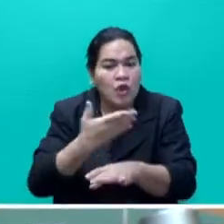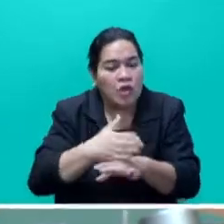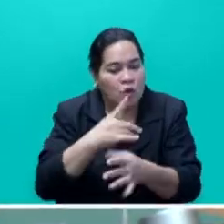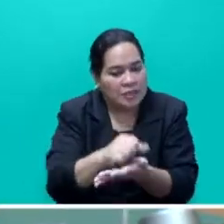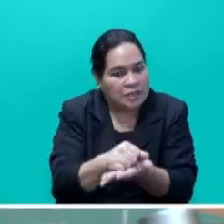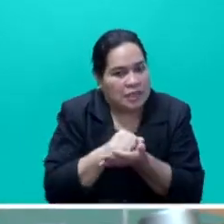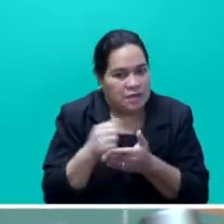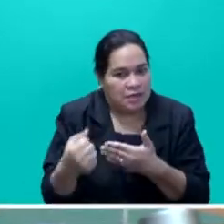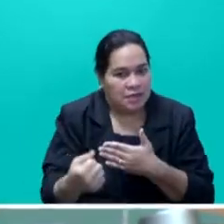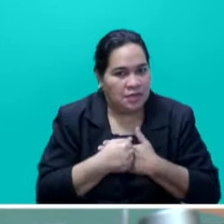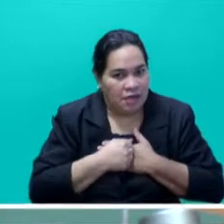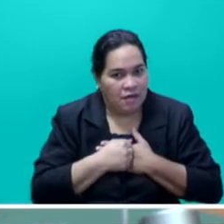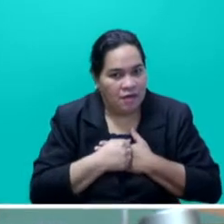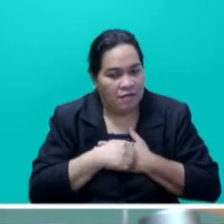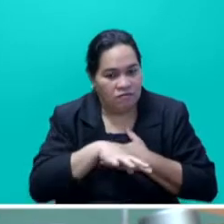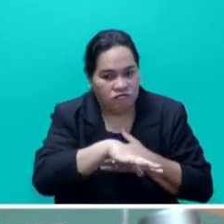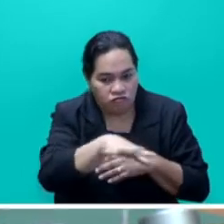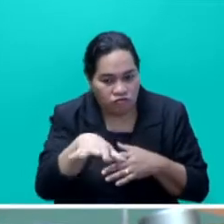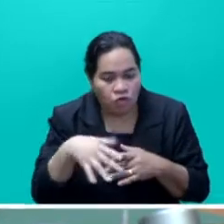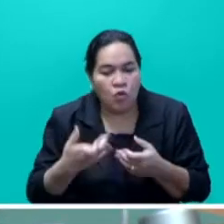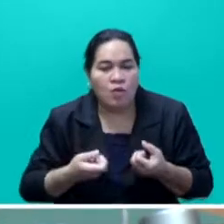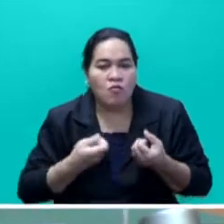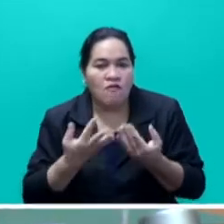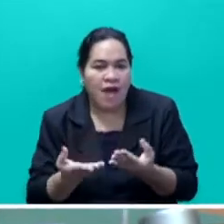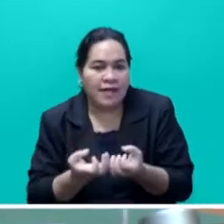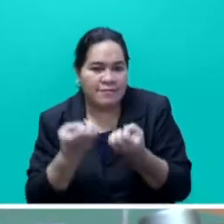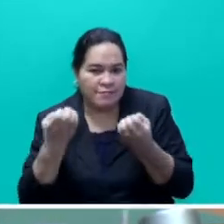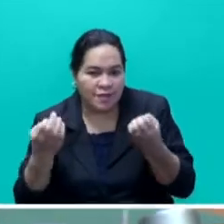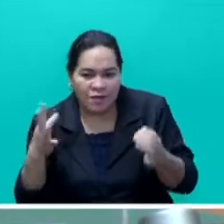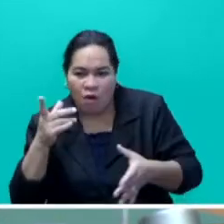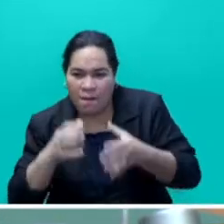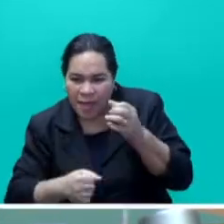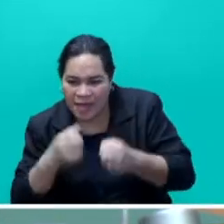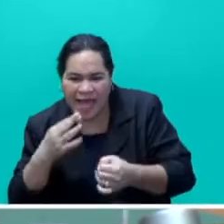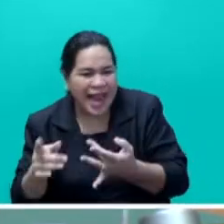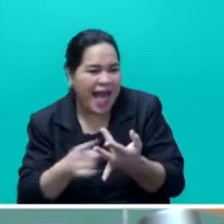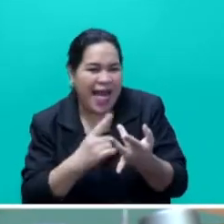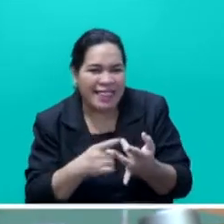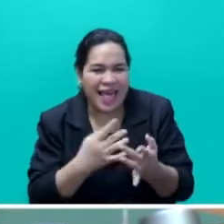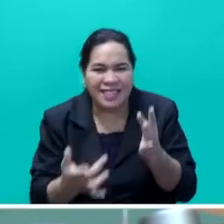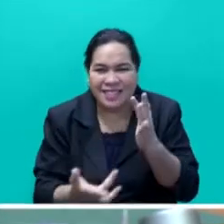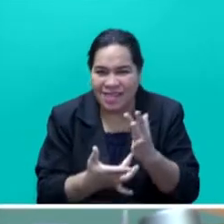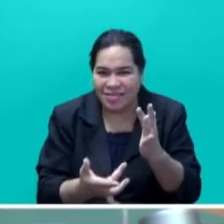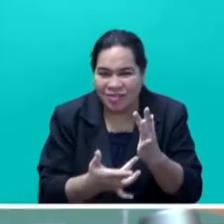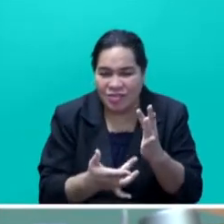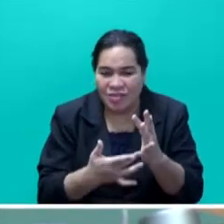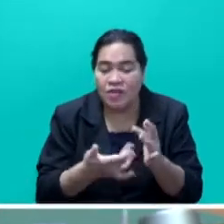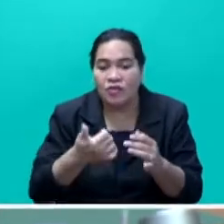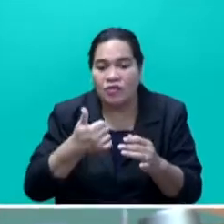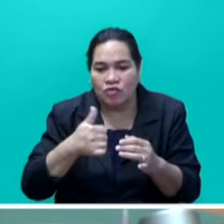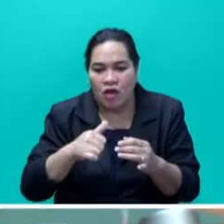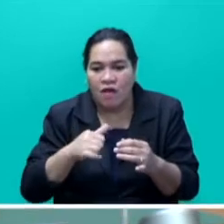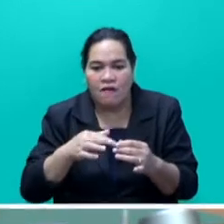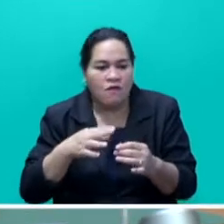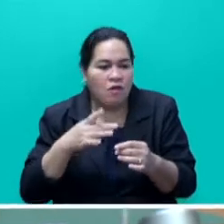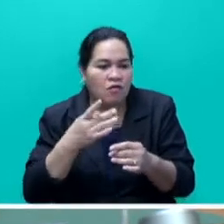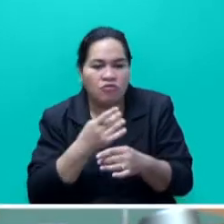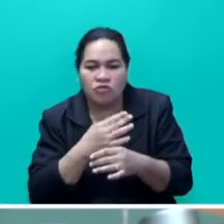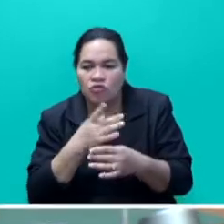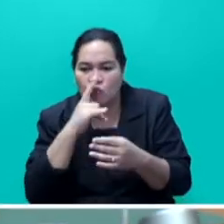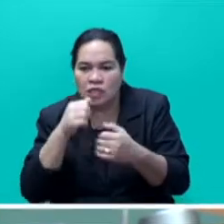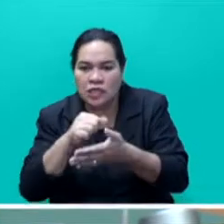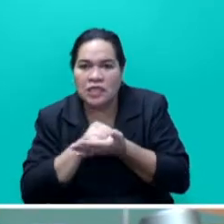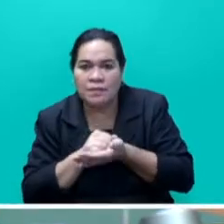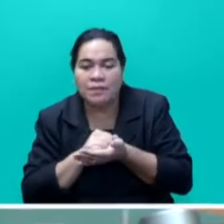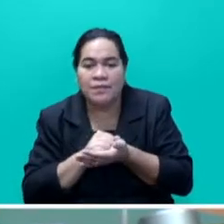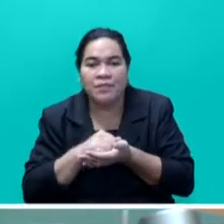TB and brusolosis, provide melting equipment, provide shredders and other gadgets used to make bales of hay to store pasture for later use,